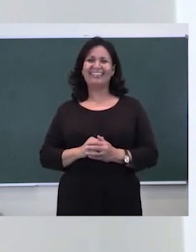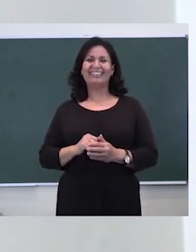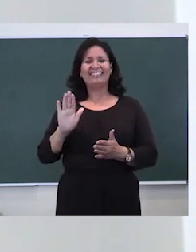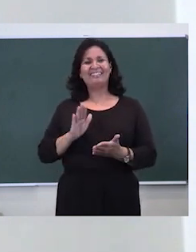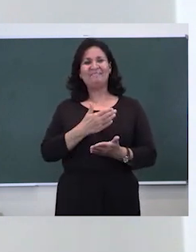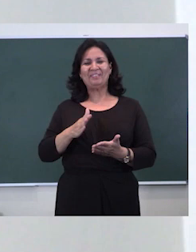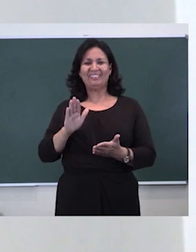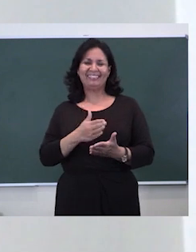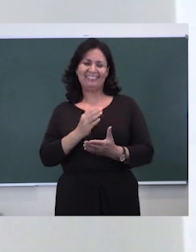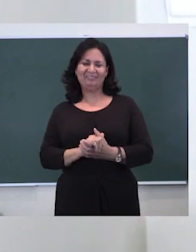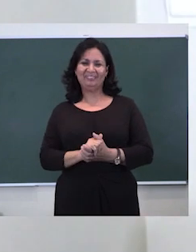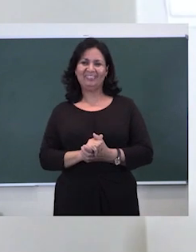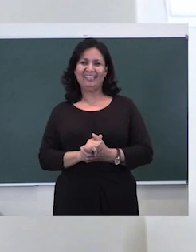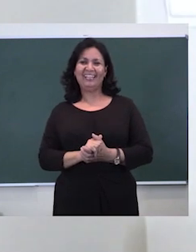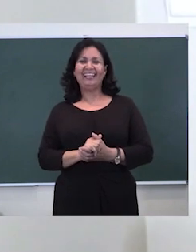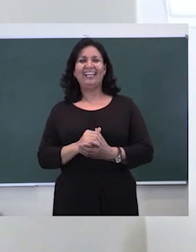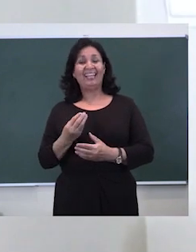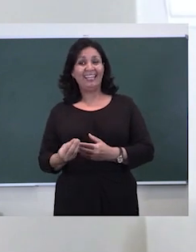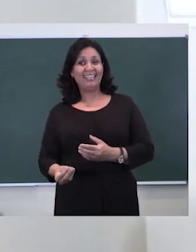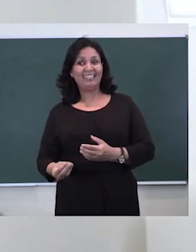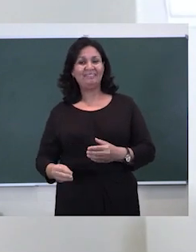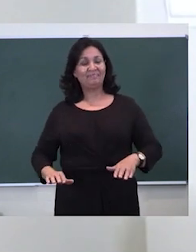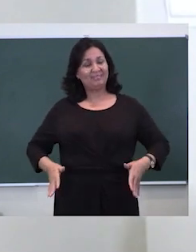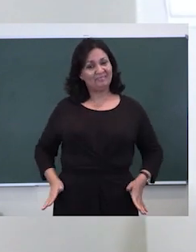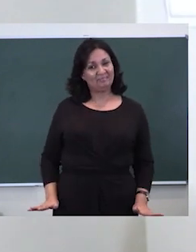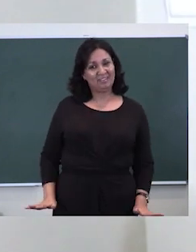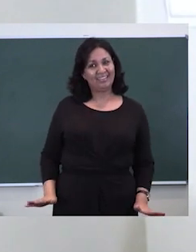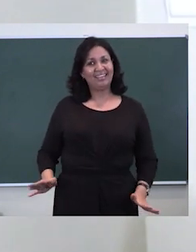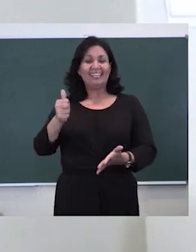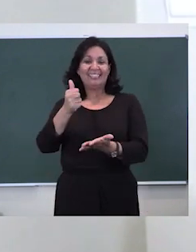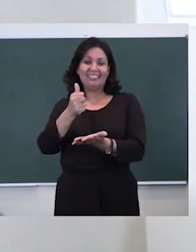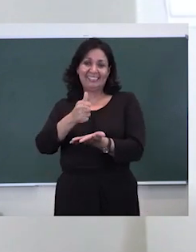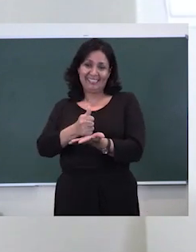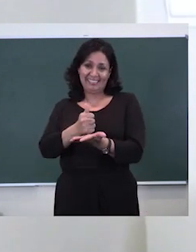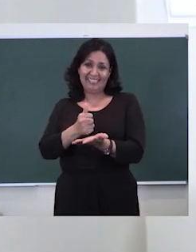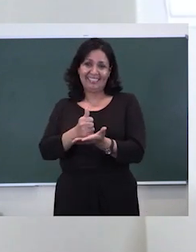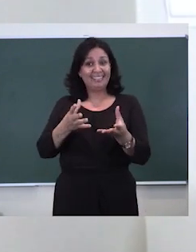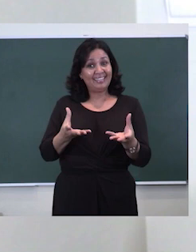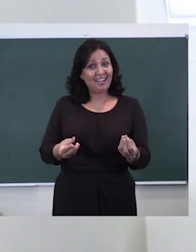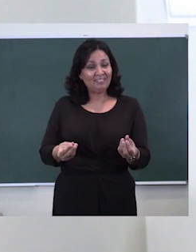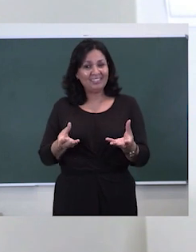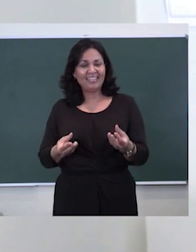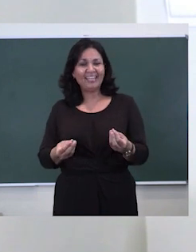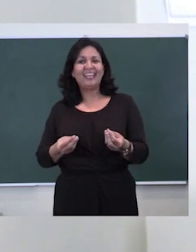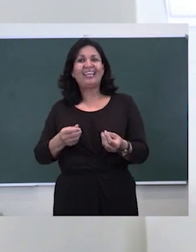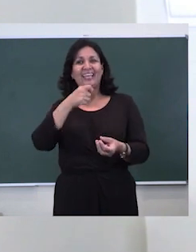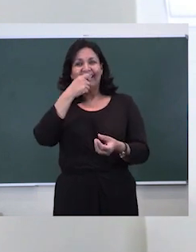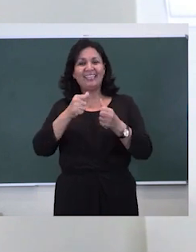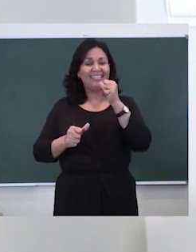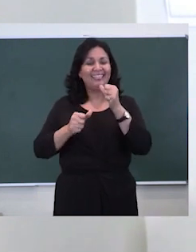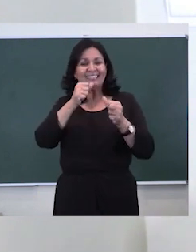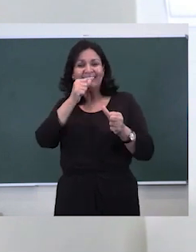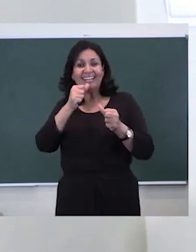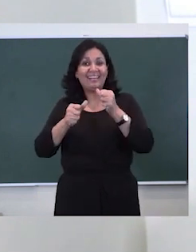this. Little Miss Muffet sat on her tuffet, eating her curves